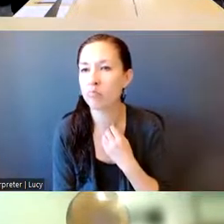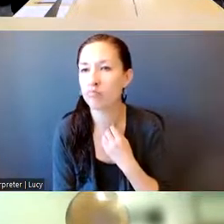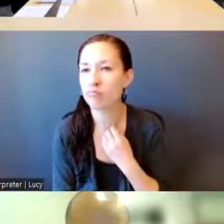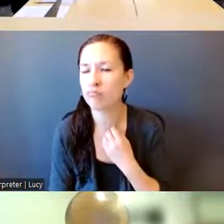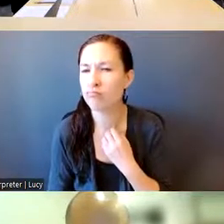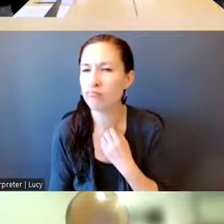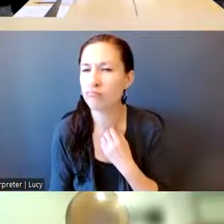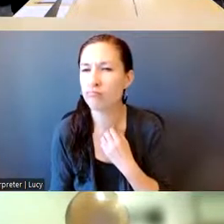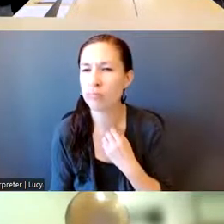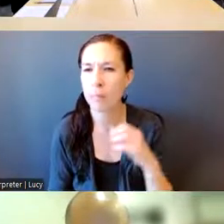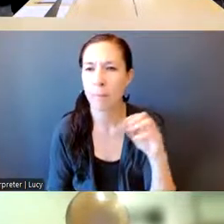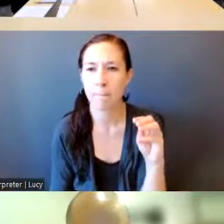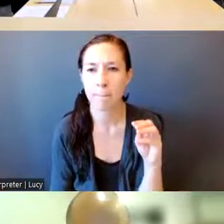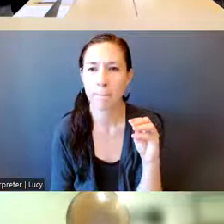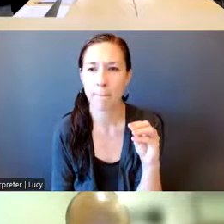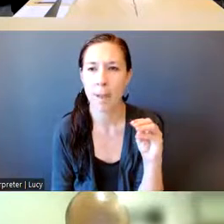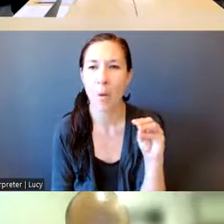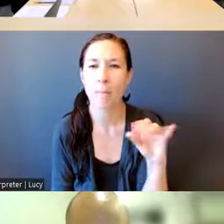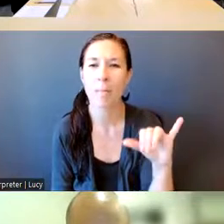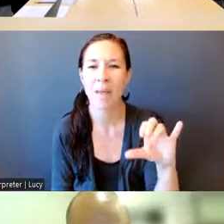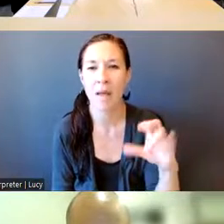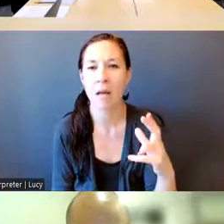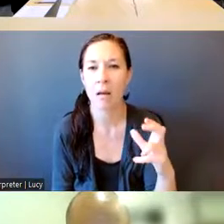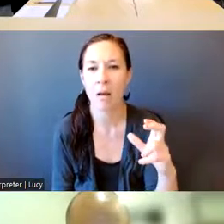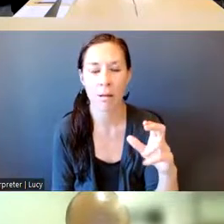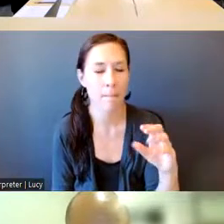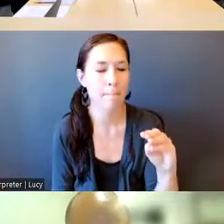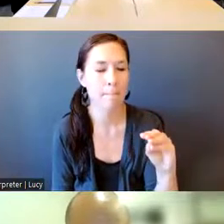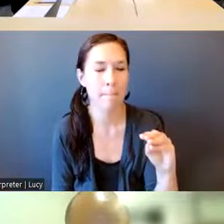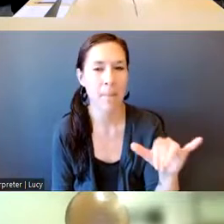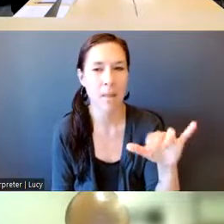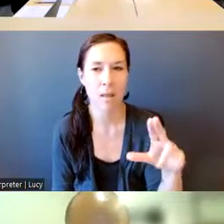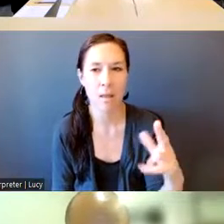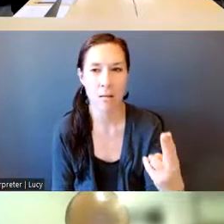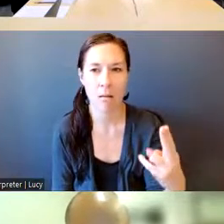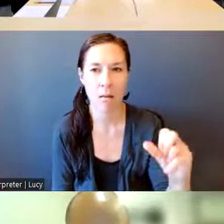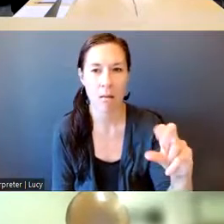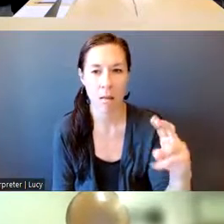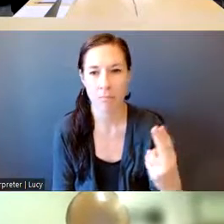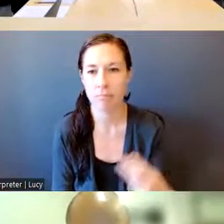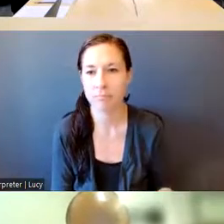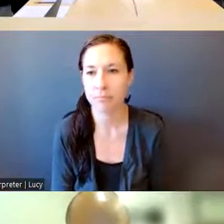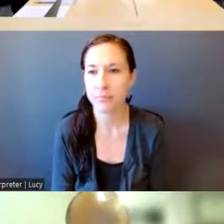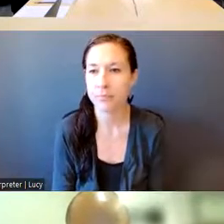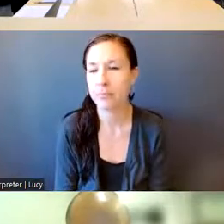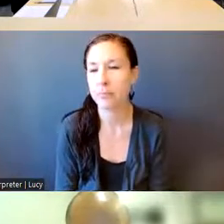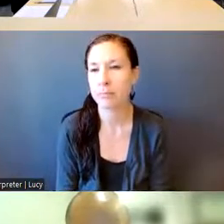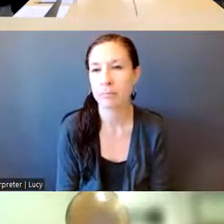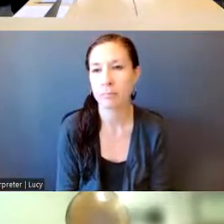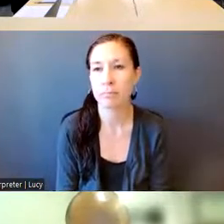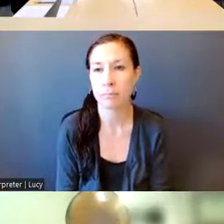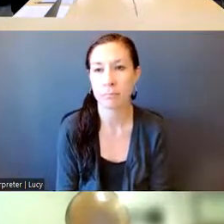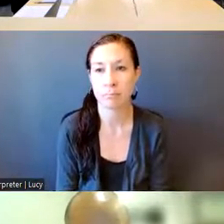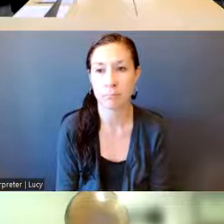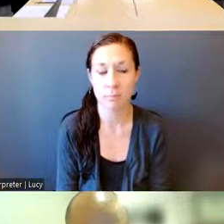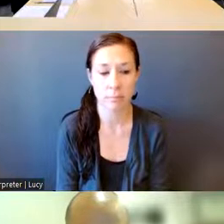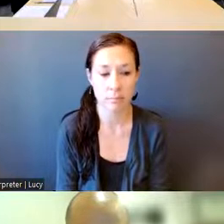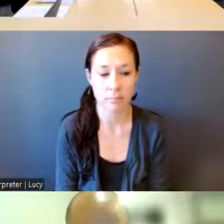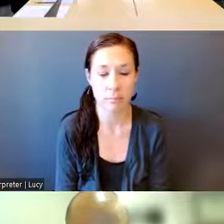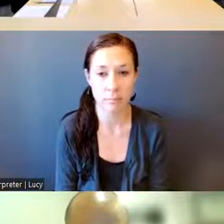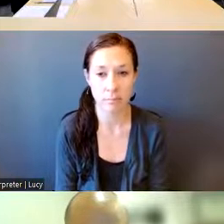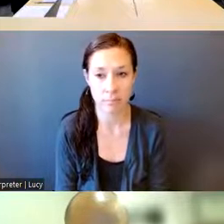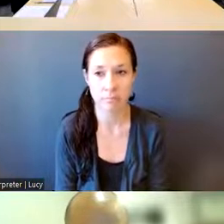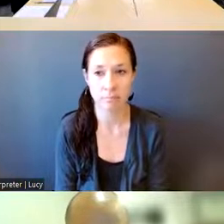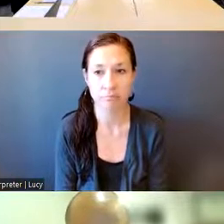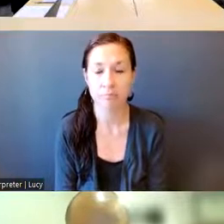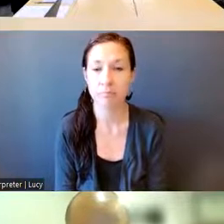Nếu anh chị cần tiếng Việt, xin bấm vào quả cầu và chọn ngôn ngữ tiếng Việt, thì chúng tôi sẽ cung cấp thông dịch liên tục cho các anh chị. Thank you.